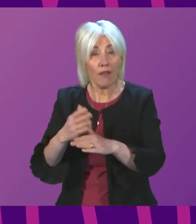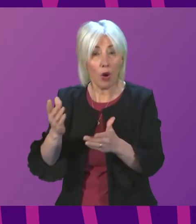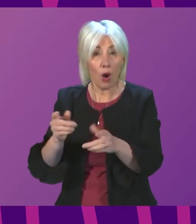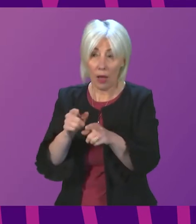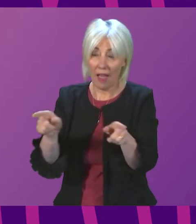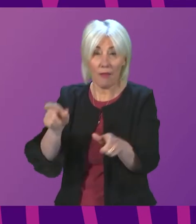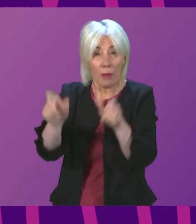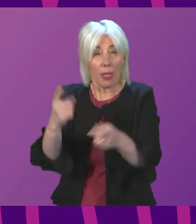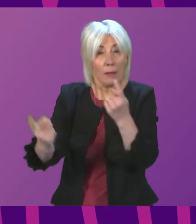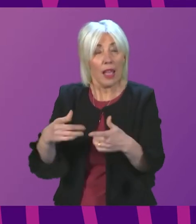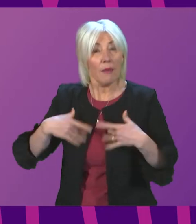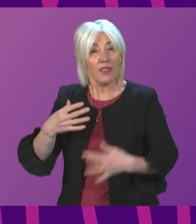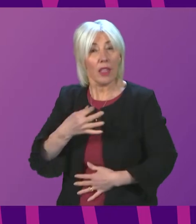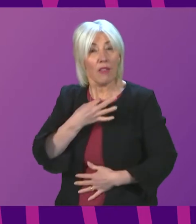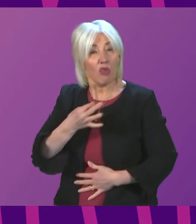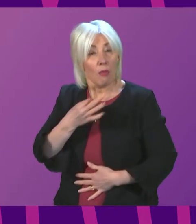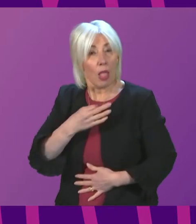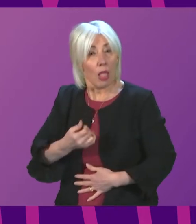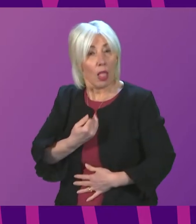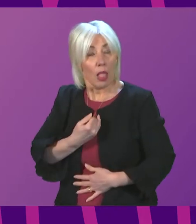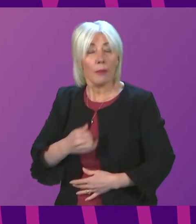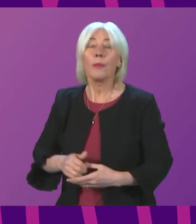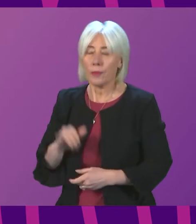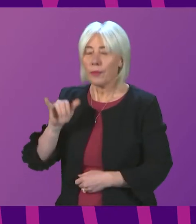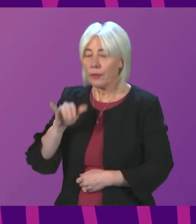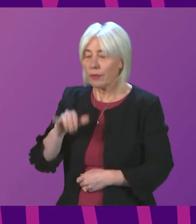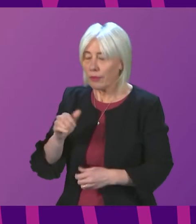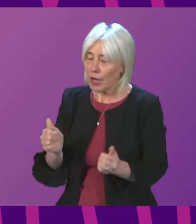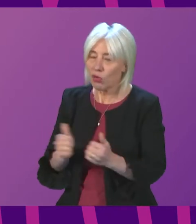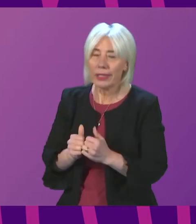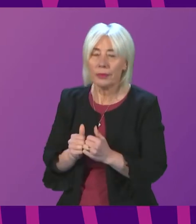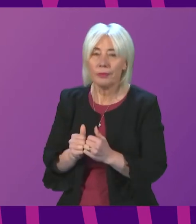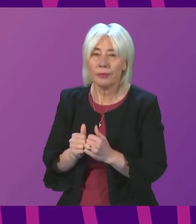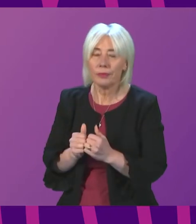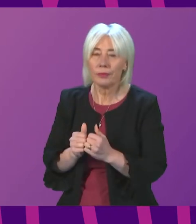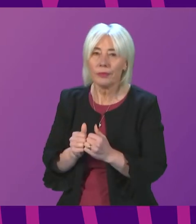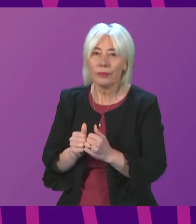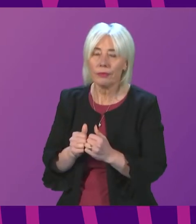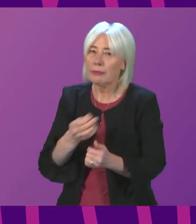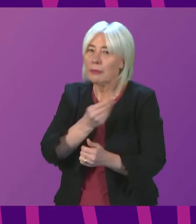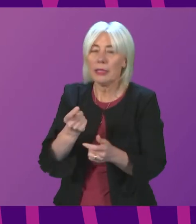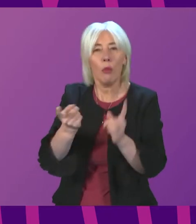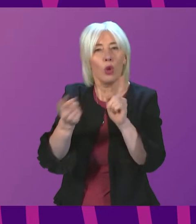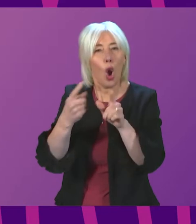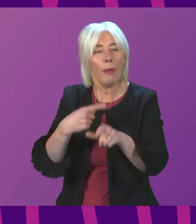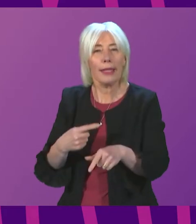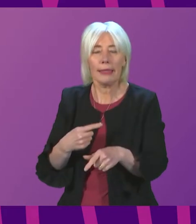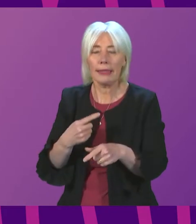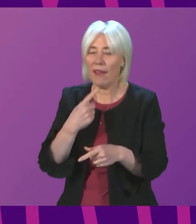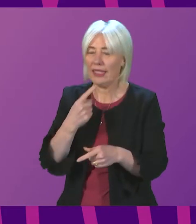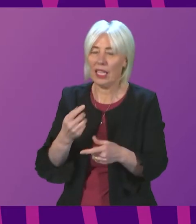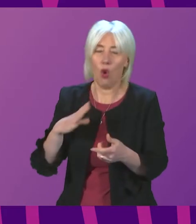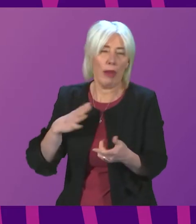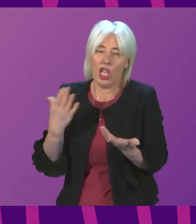more vulnerable? The First Minister. Yes, I do agree with that and I have already addressed some comments to that effect today.